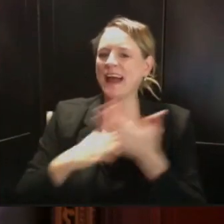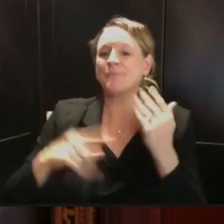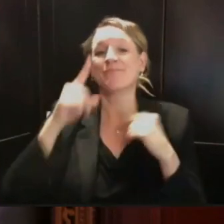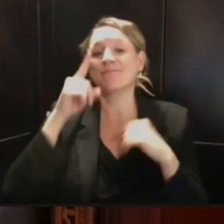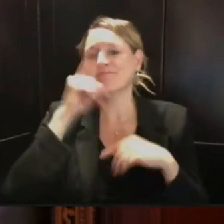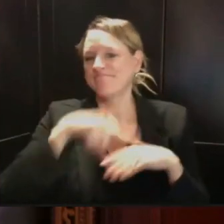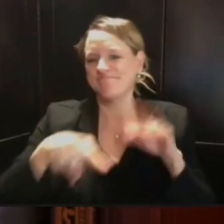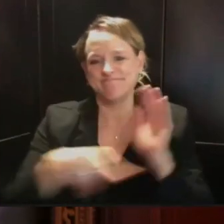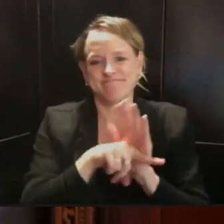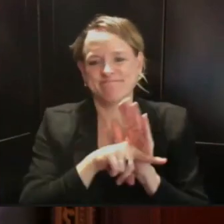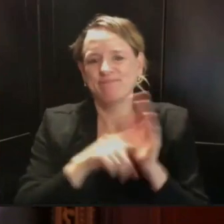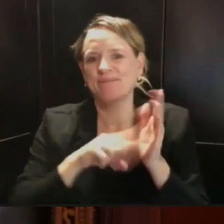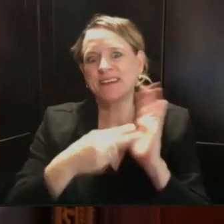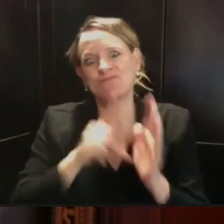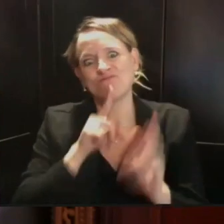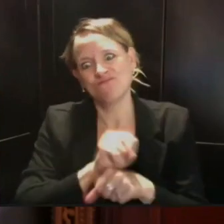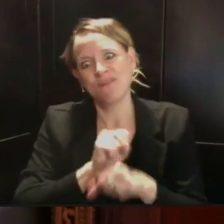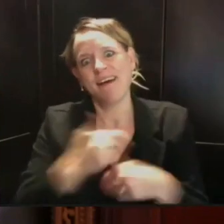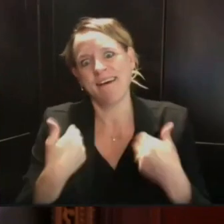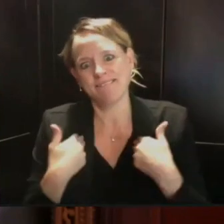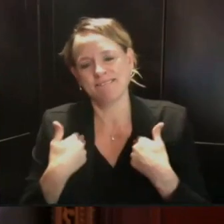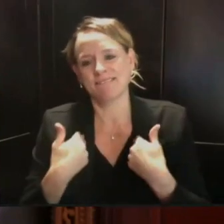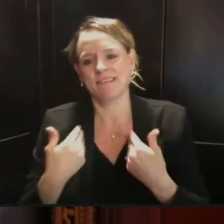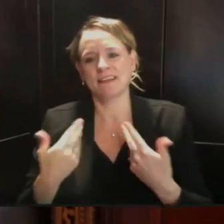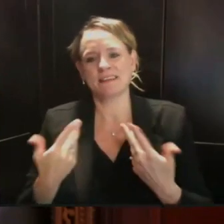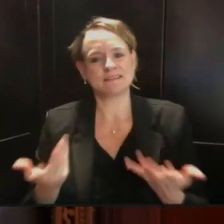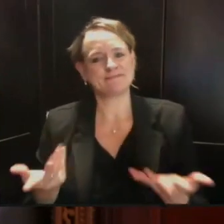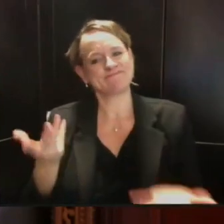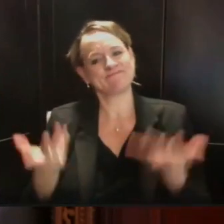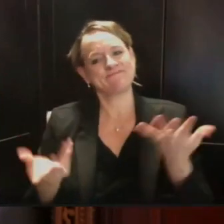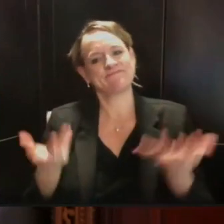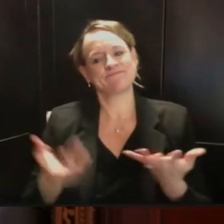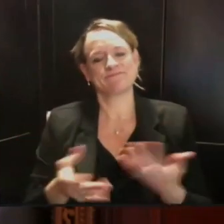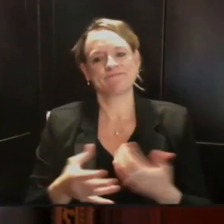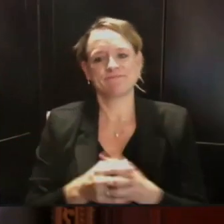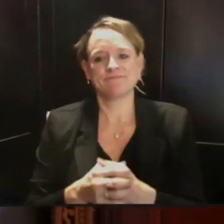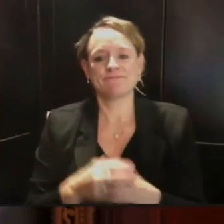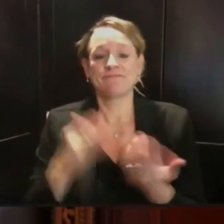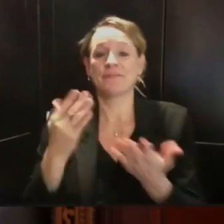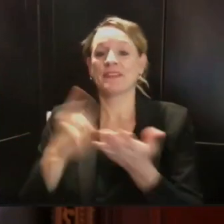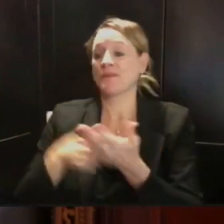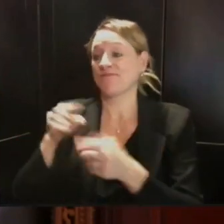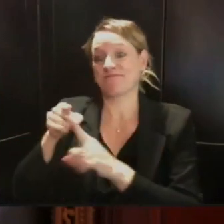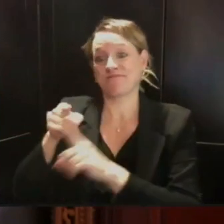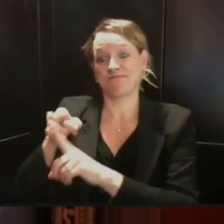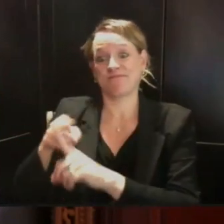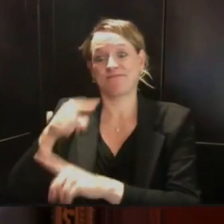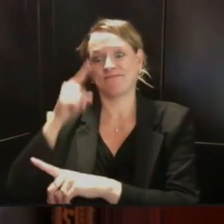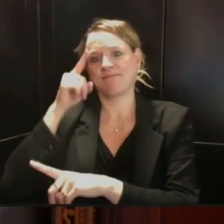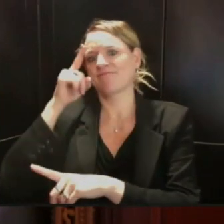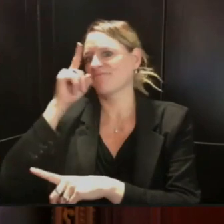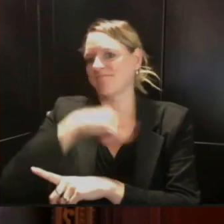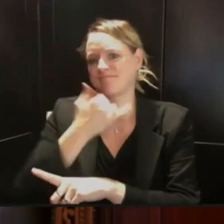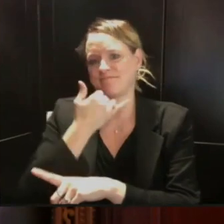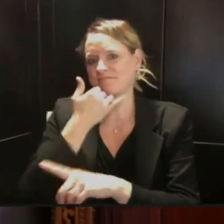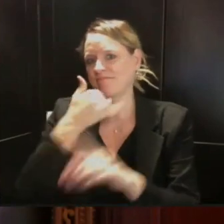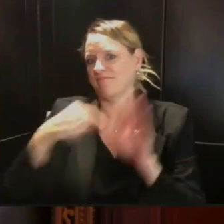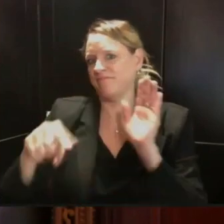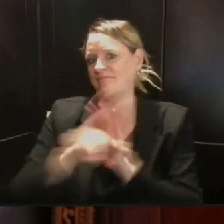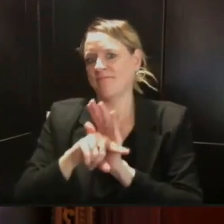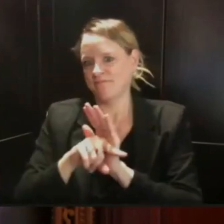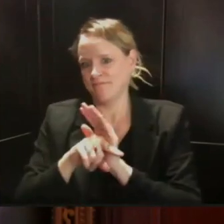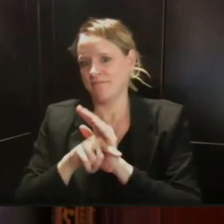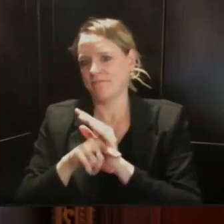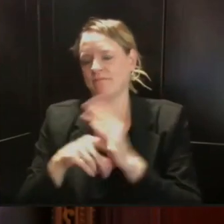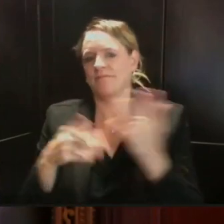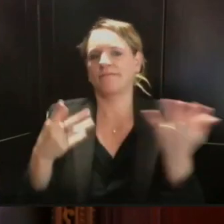falsely positive tests than truly positive tests, depending on how widespread the infection is in a population. So the